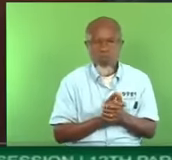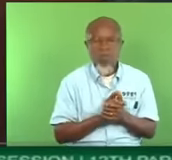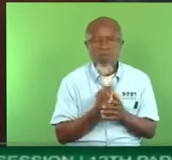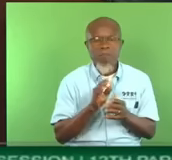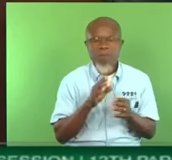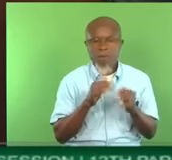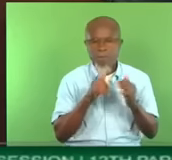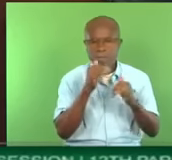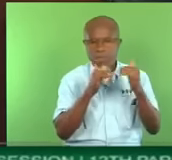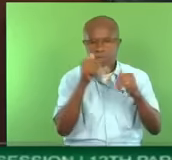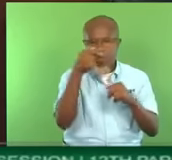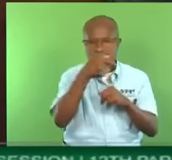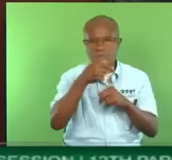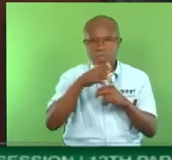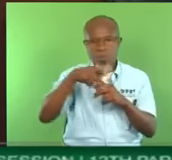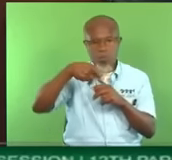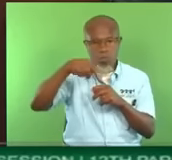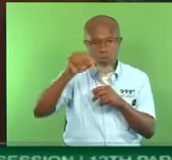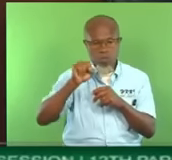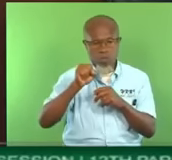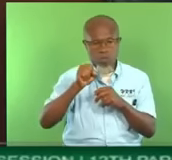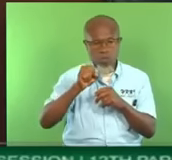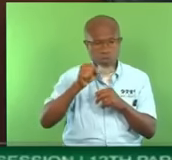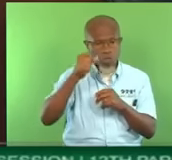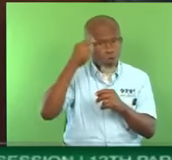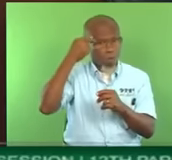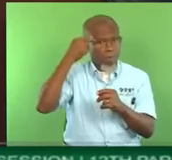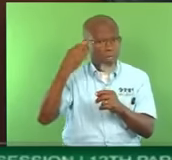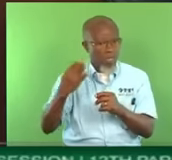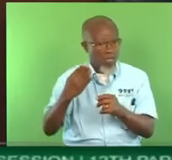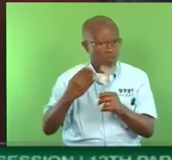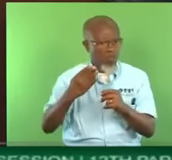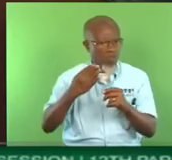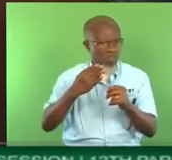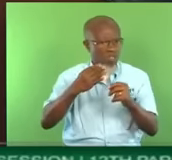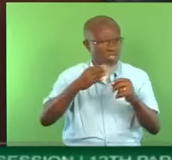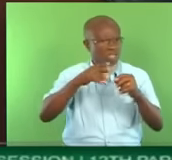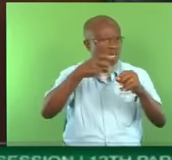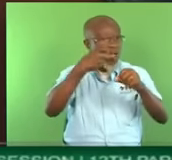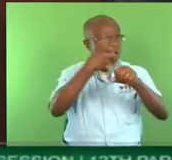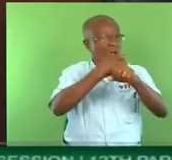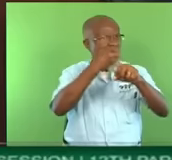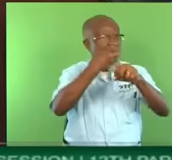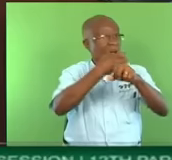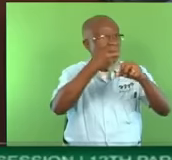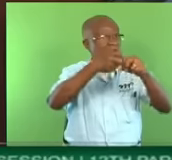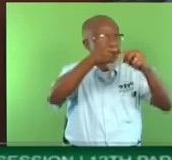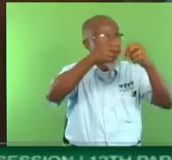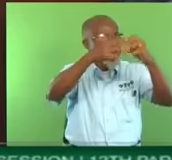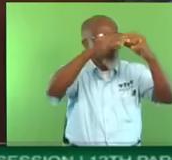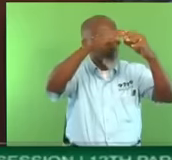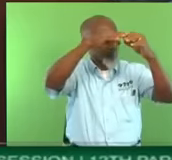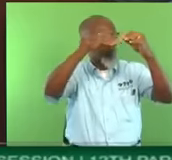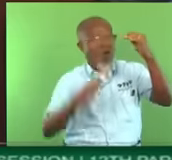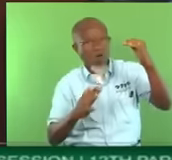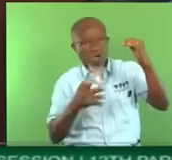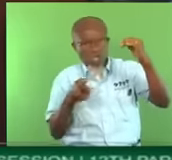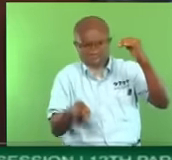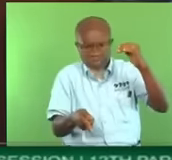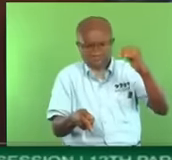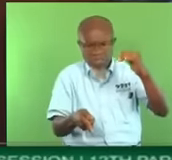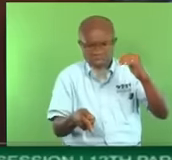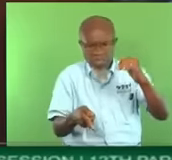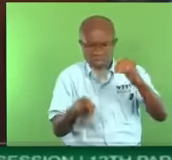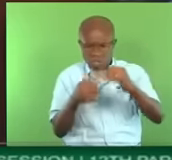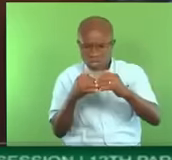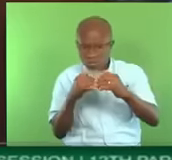would you believe concrete fall off the building? Concrete fall from the building and drop on four vehicles? They erected